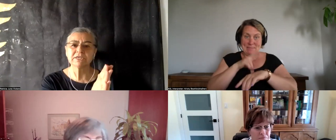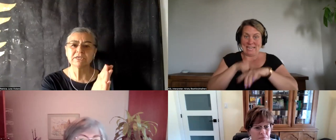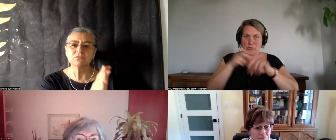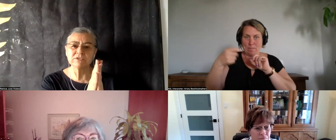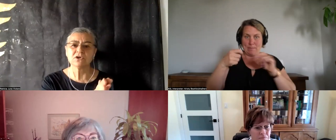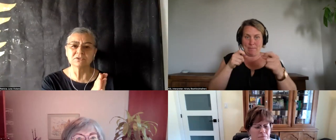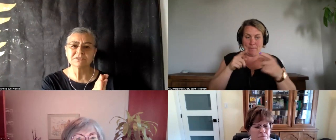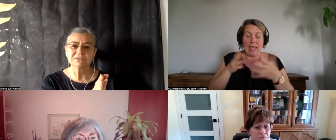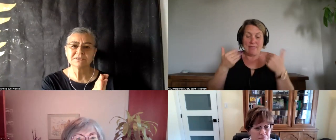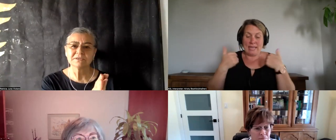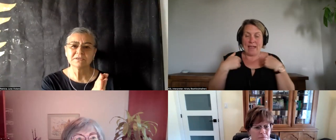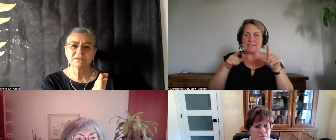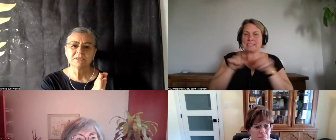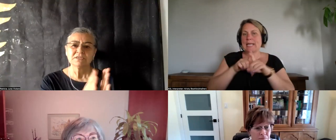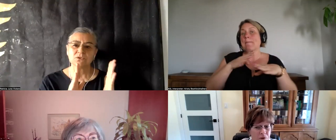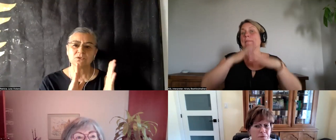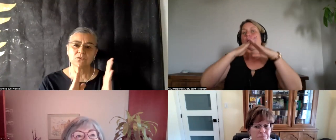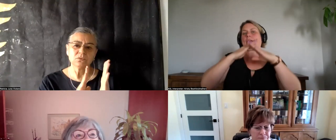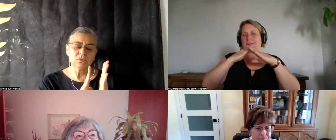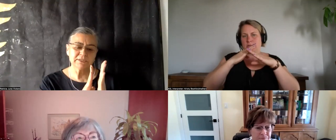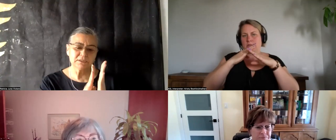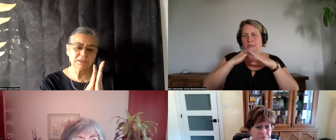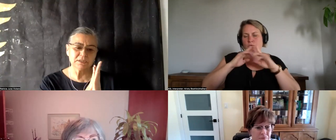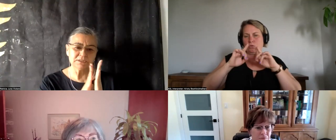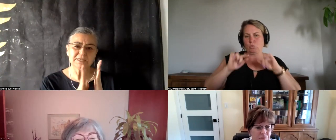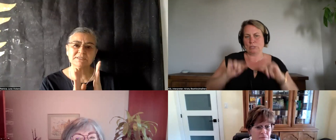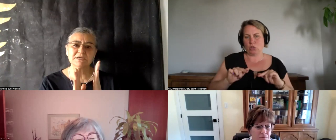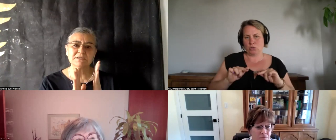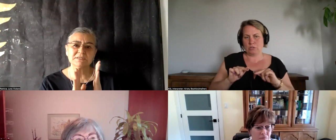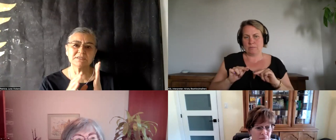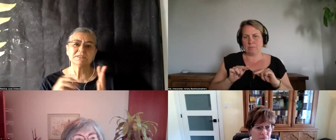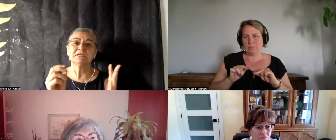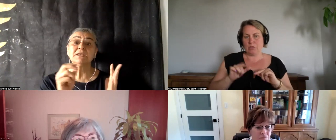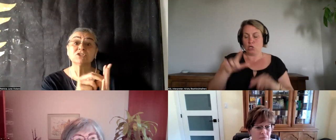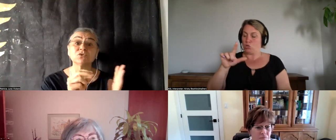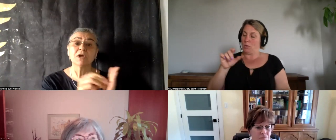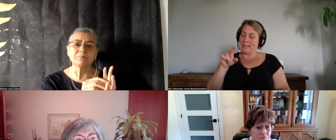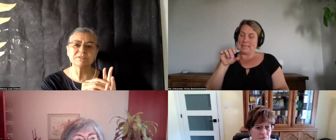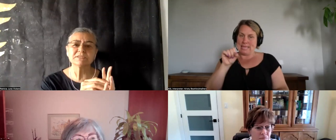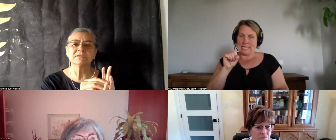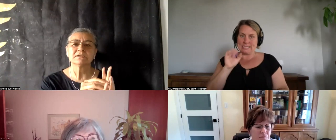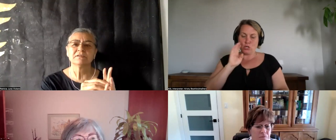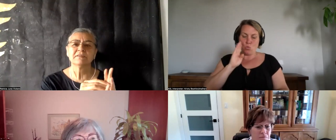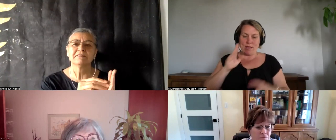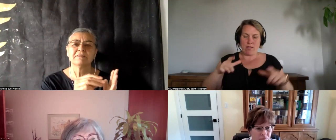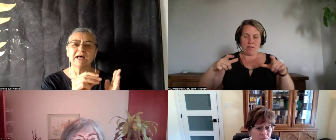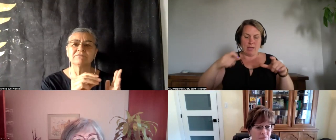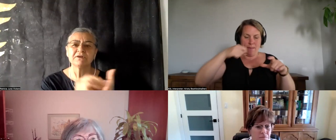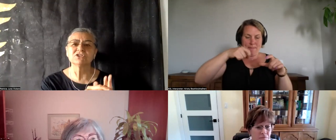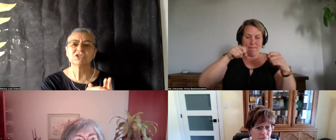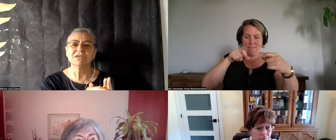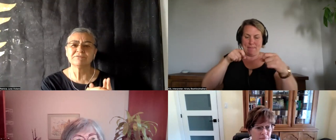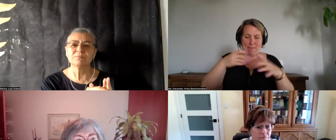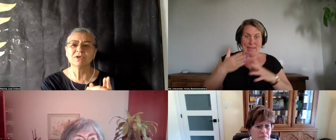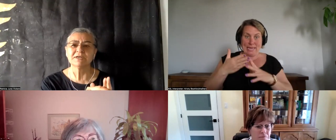blocking result so what lens does is it interrupts that